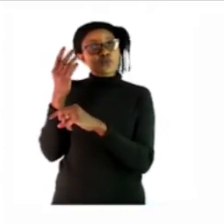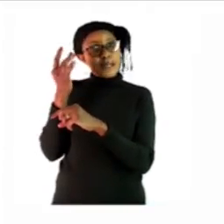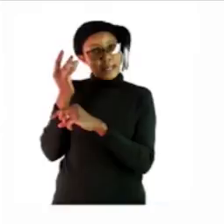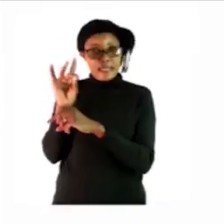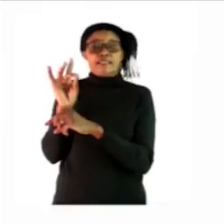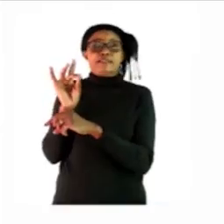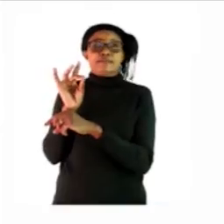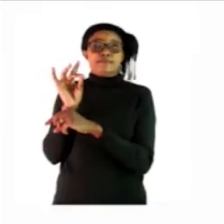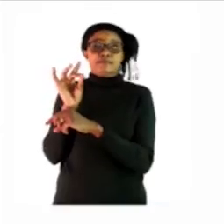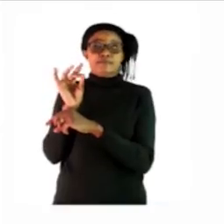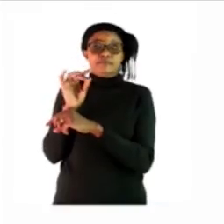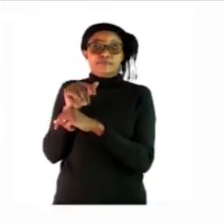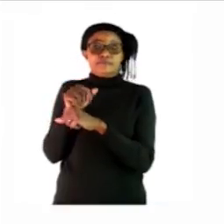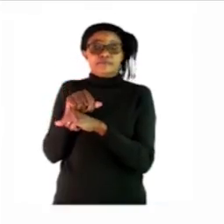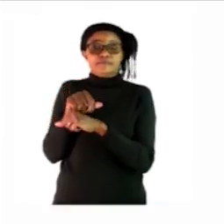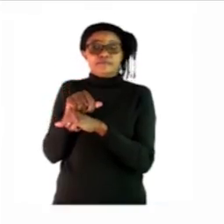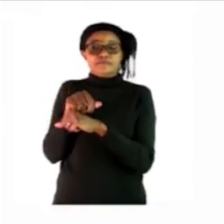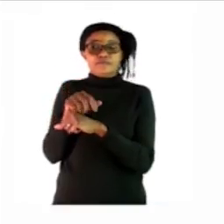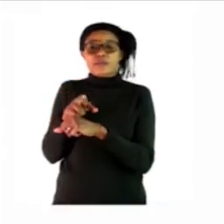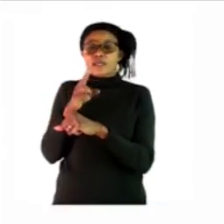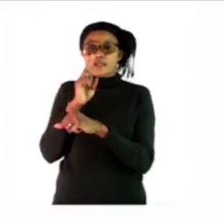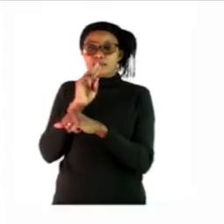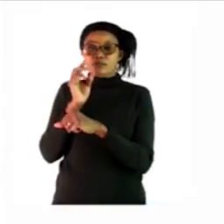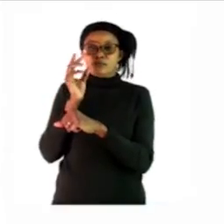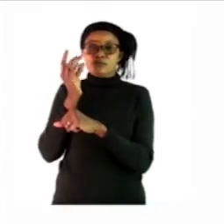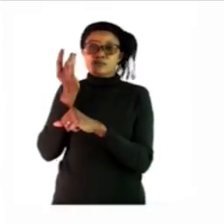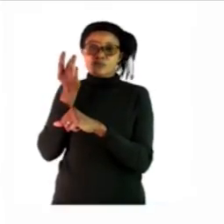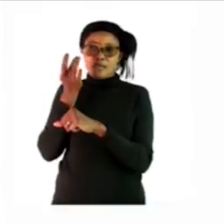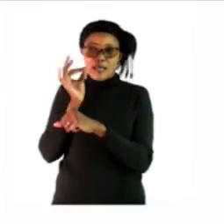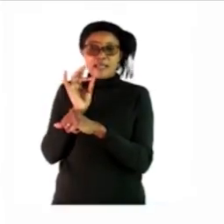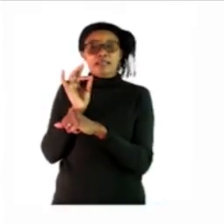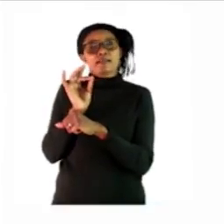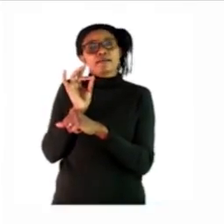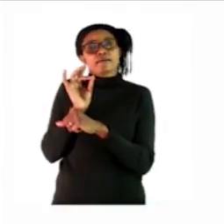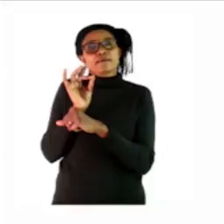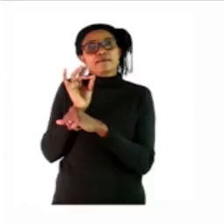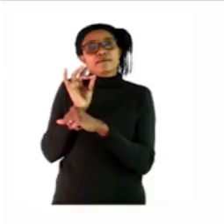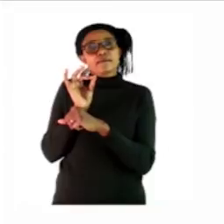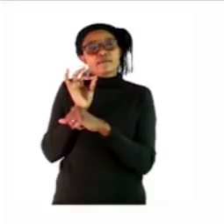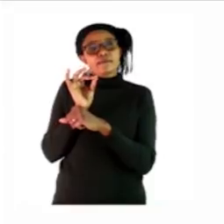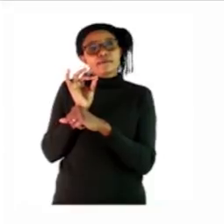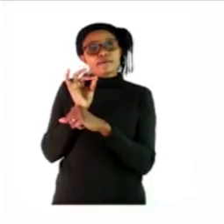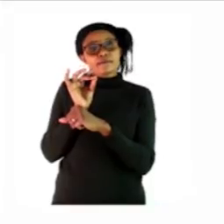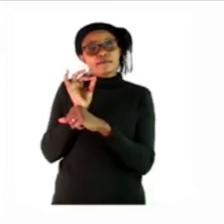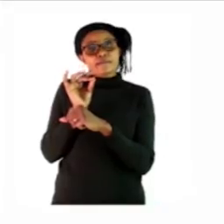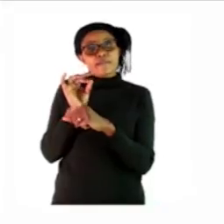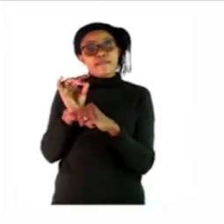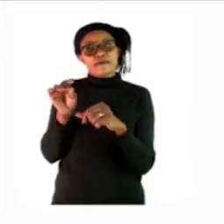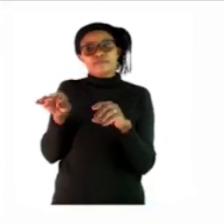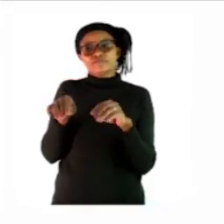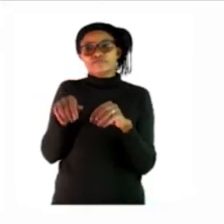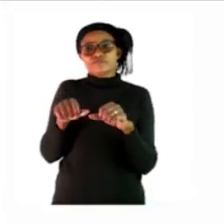eight so my answer will be eight so you have to do the